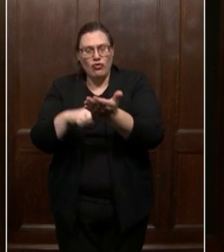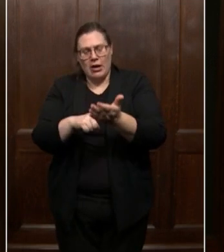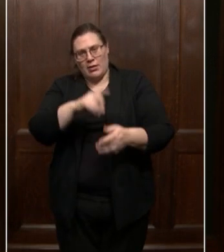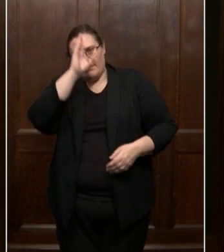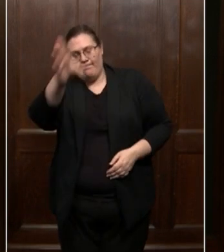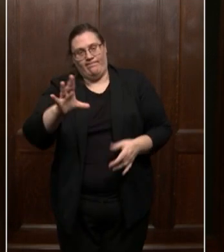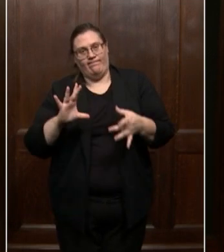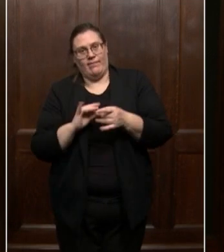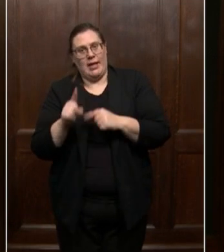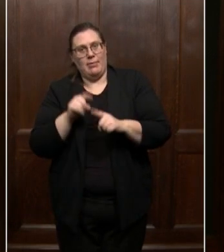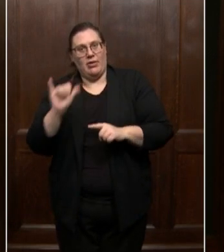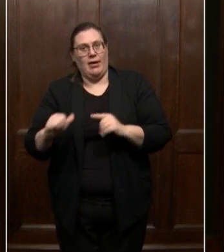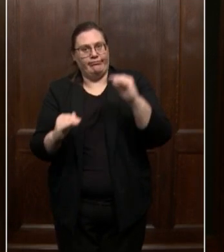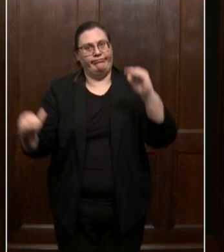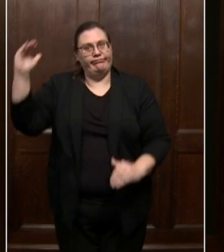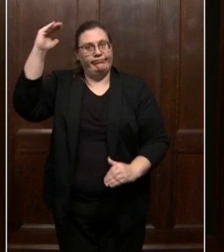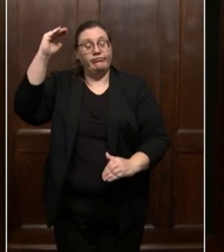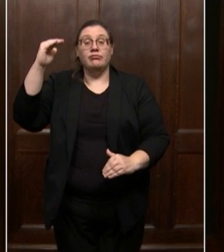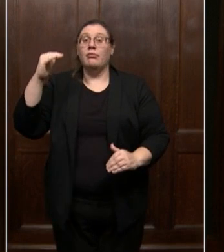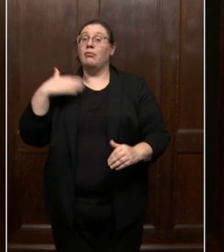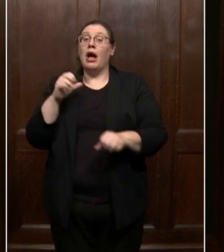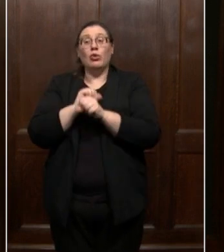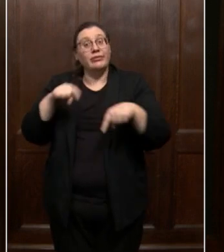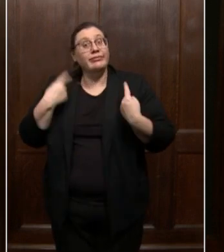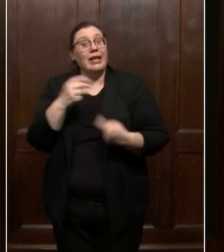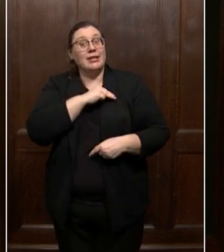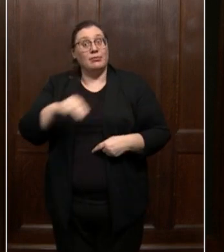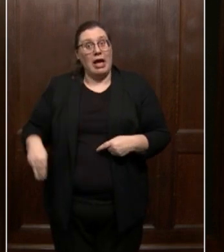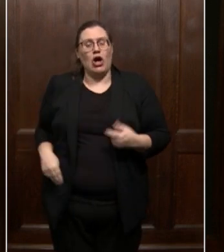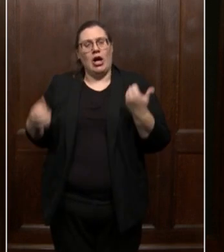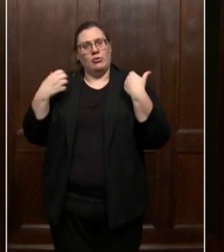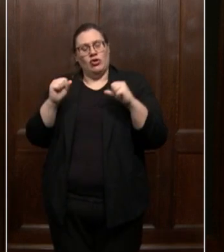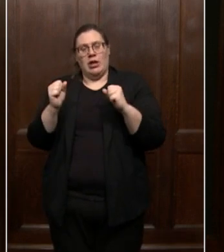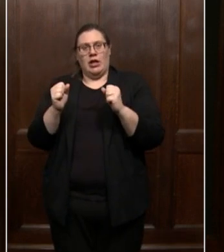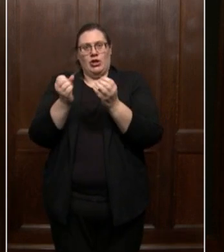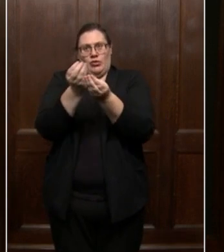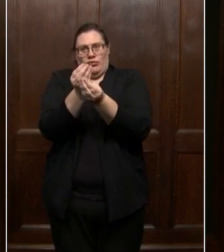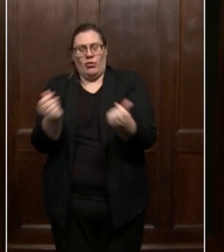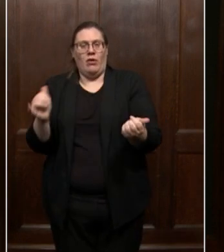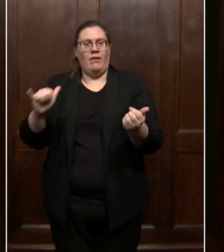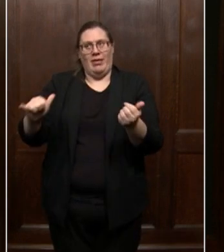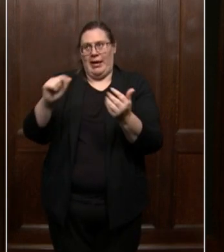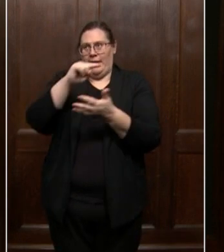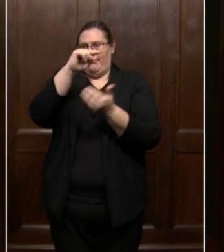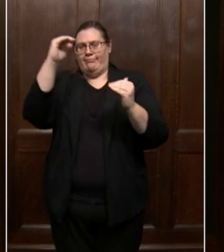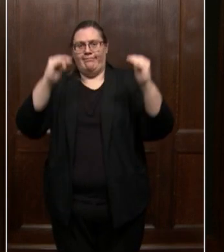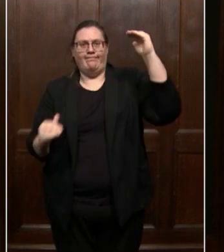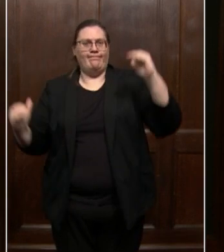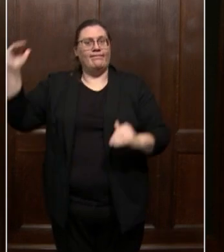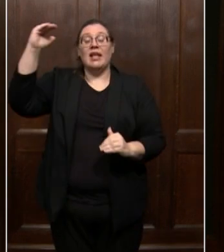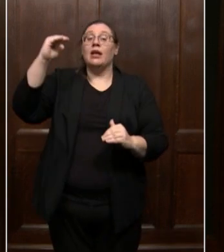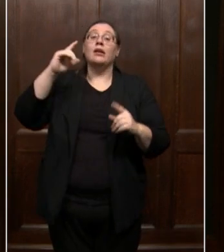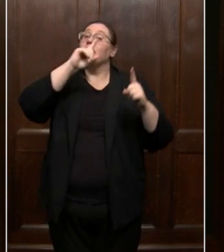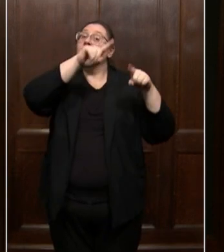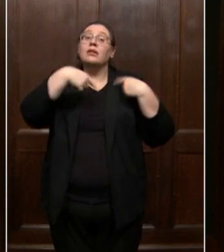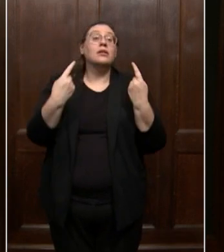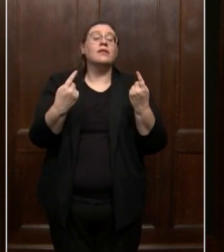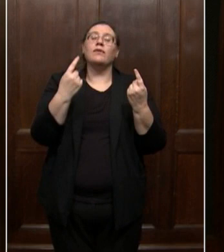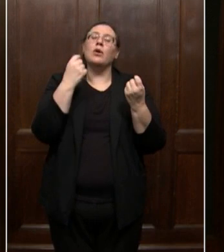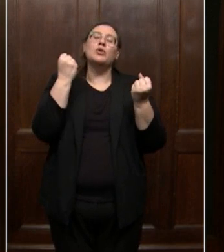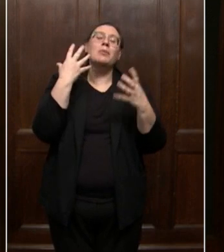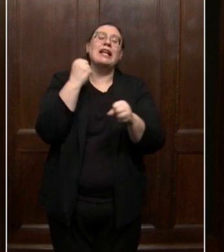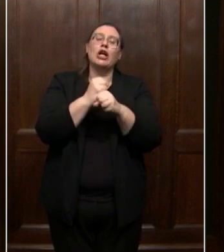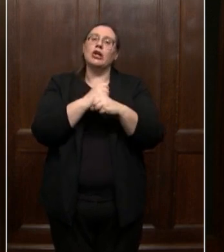And everything I've done as mayor, we've tried to do to address those truths in this crisis, to open doors that have been closed for too long,